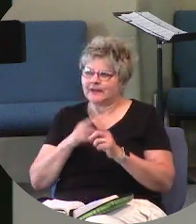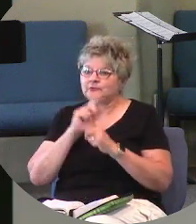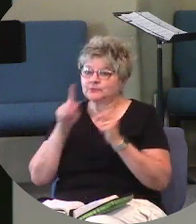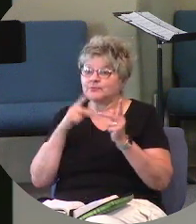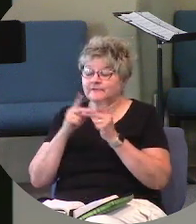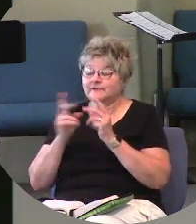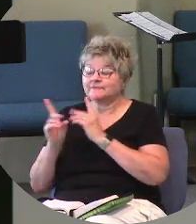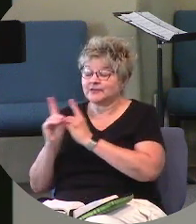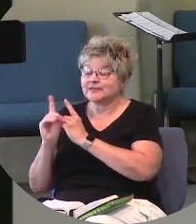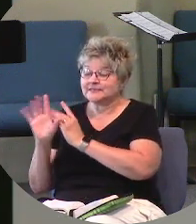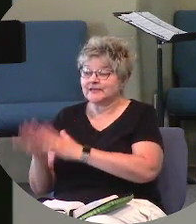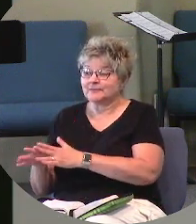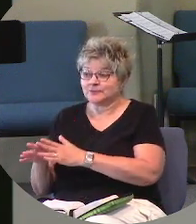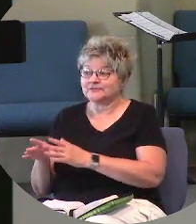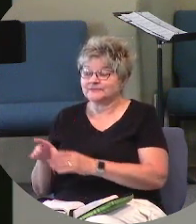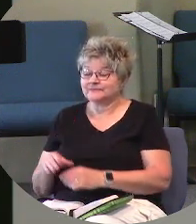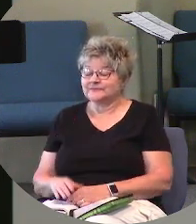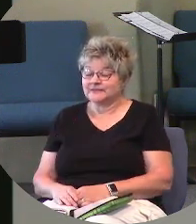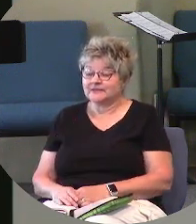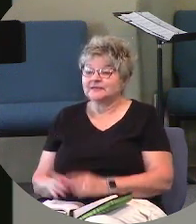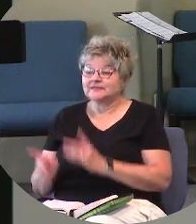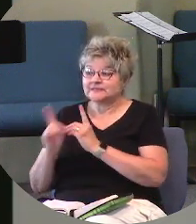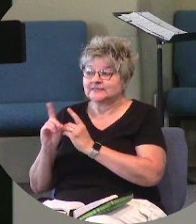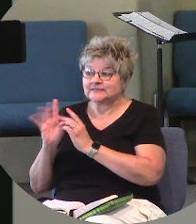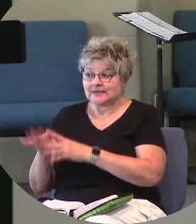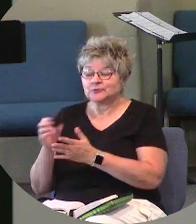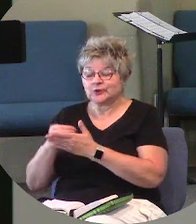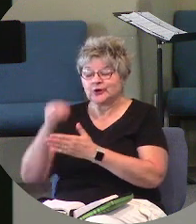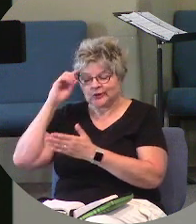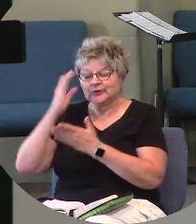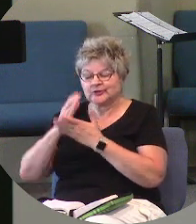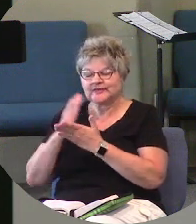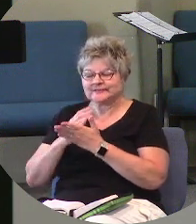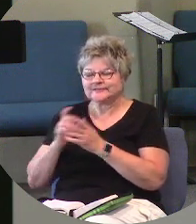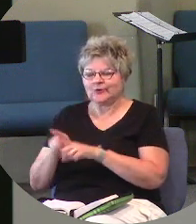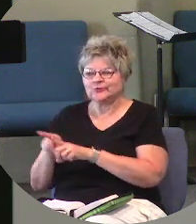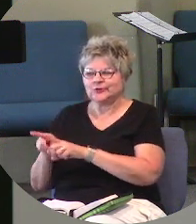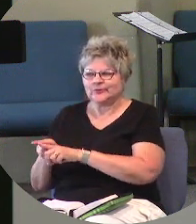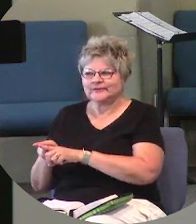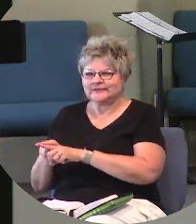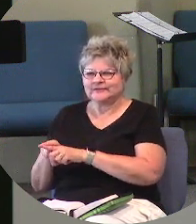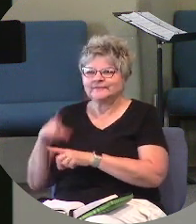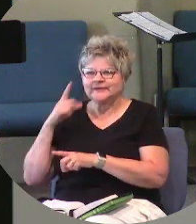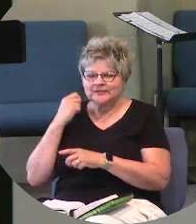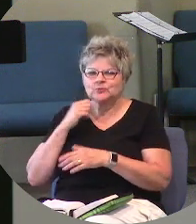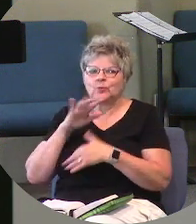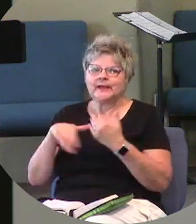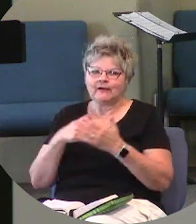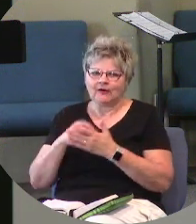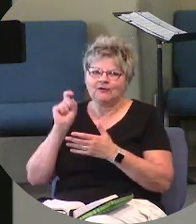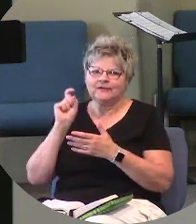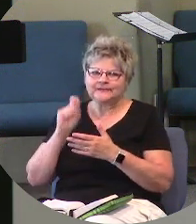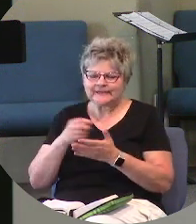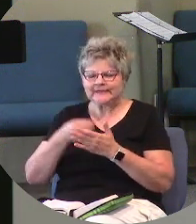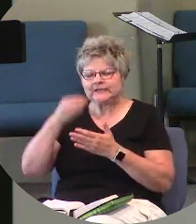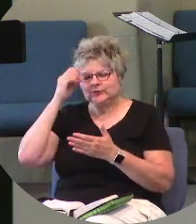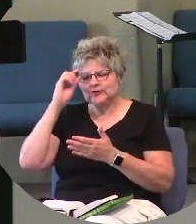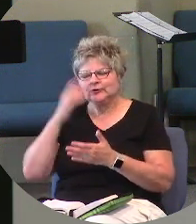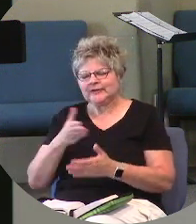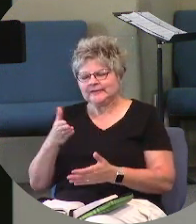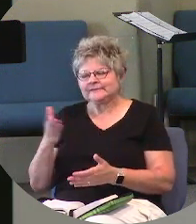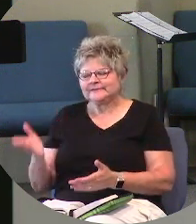for the disciples too, because the disciples are going to learn a lesson as well, because we all need to learn things.